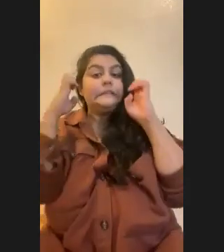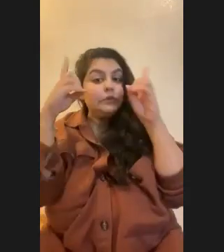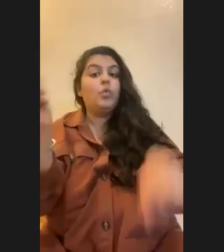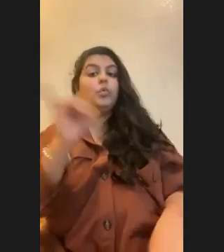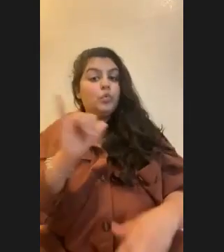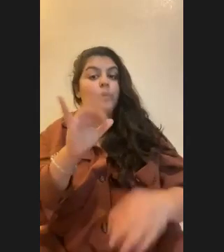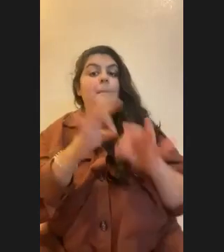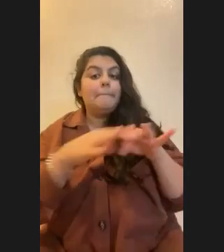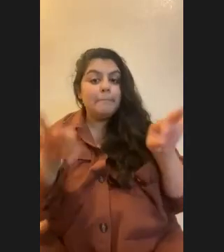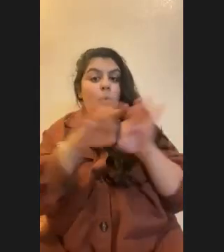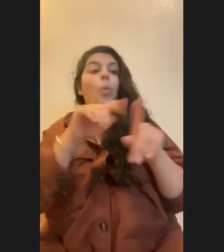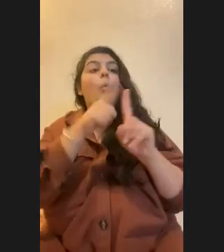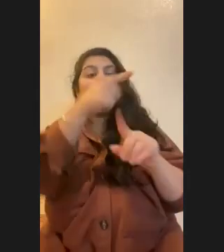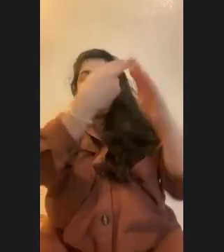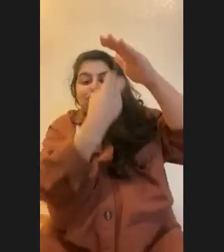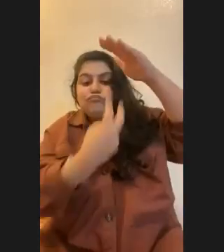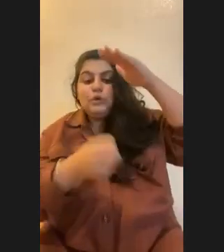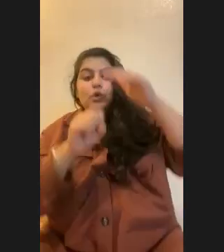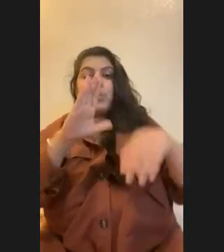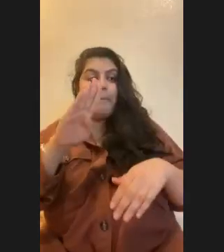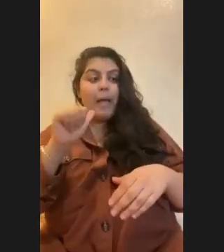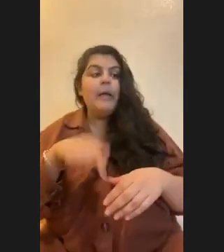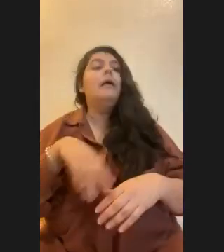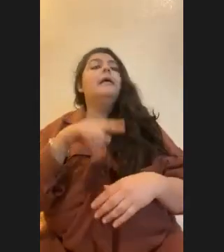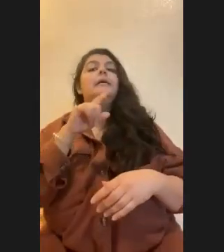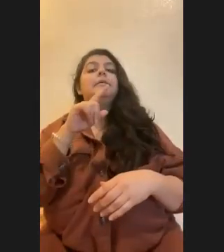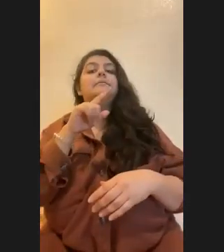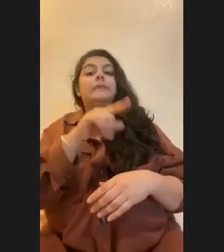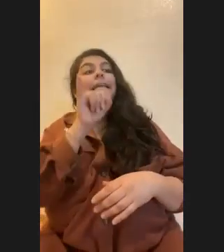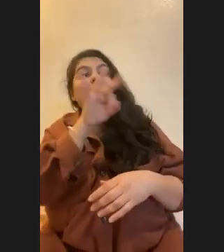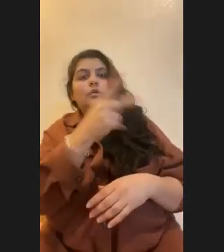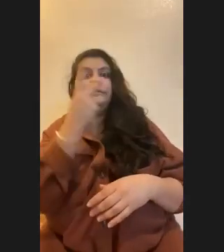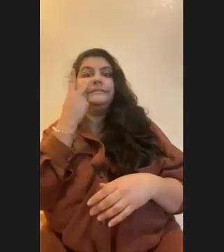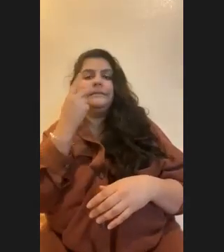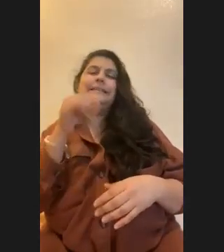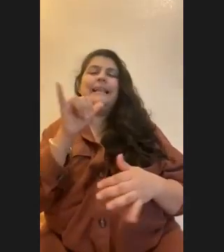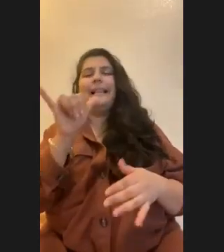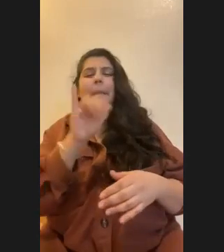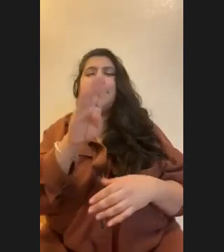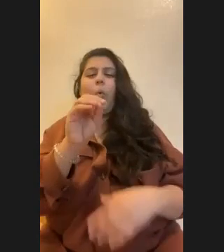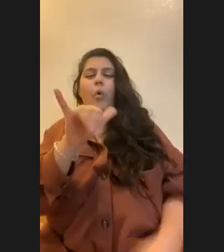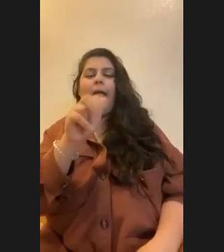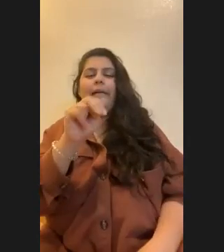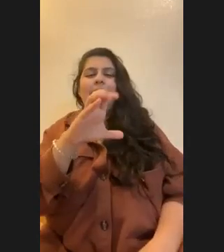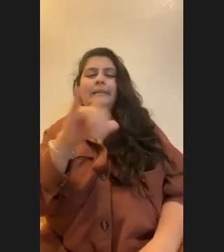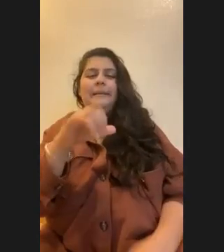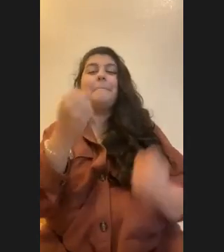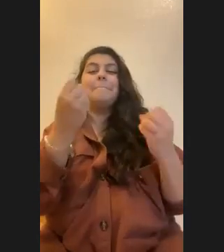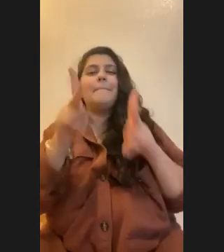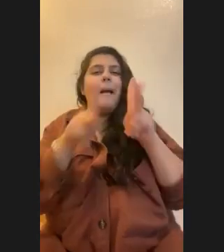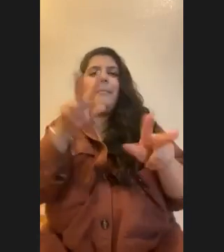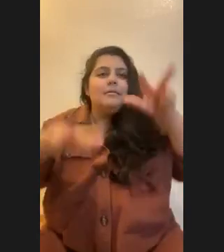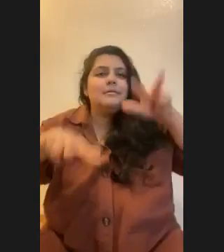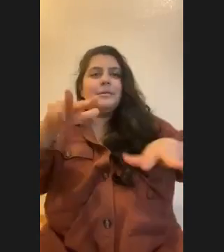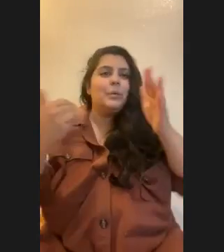scuba diving and you're going on these trips, if you see people who are, especially buoyancy, right? Like that's a big thing is you have these new divers who are going out by